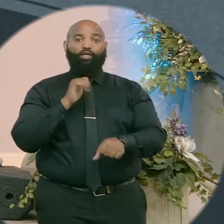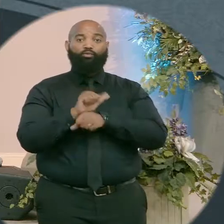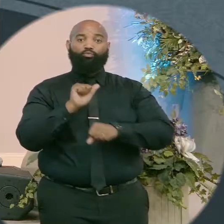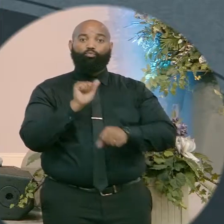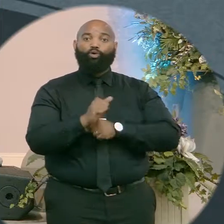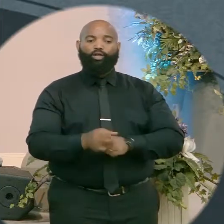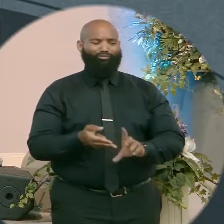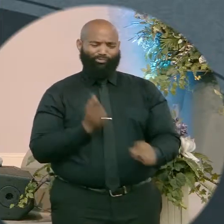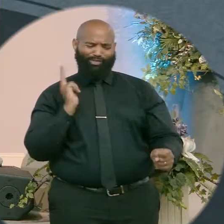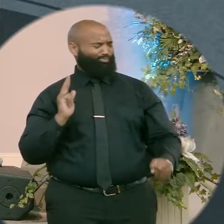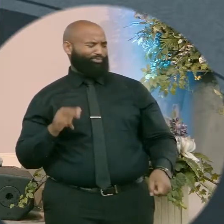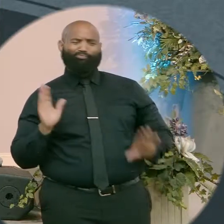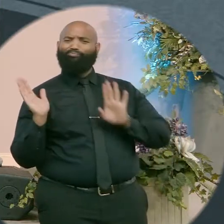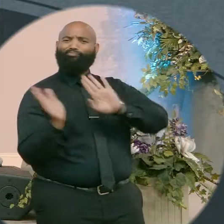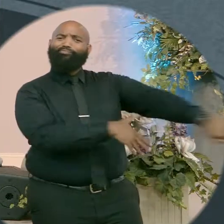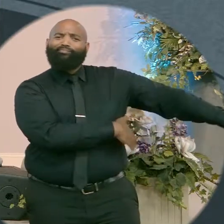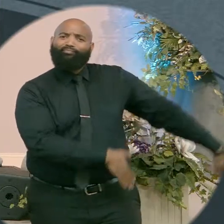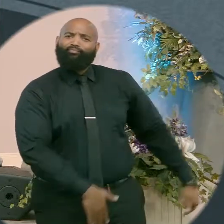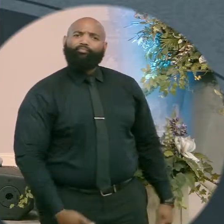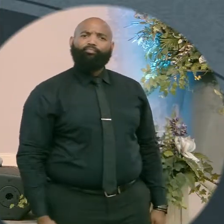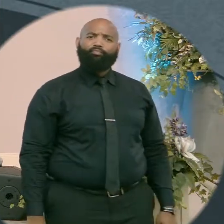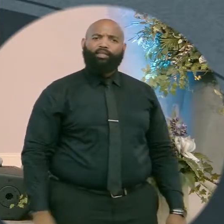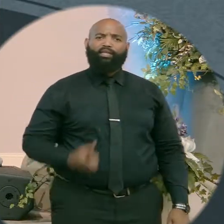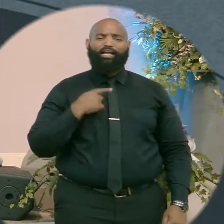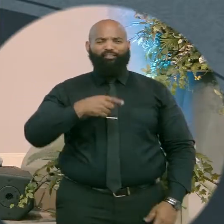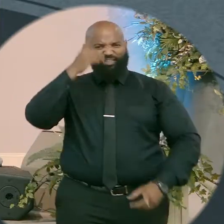Quitting ain't an option once you've decided to win.